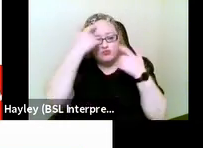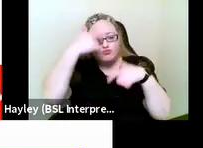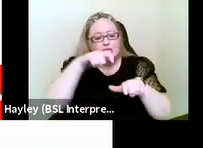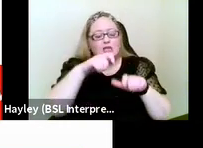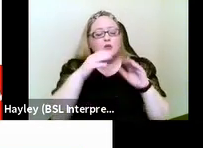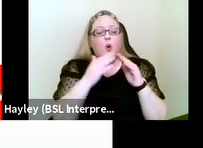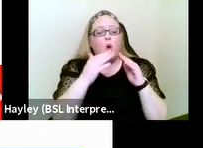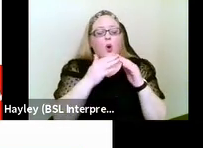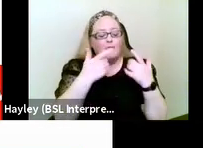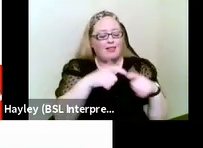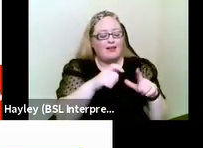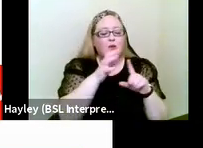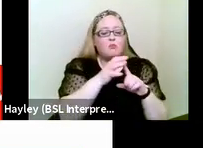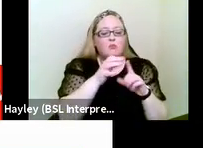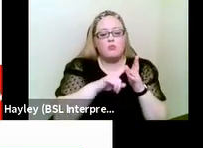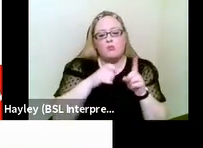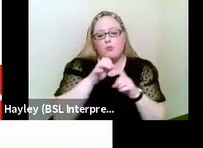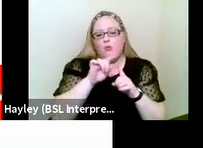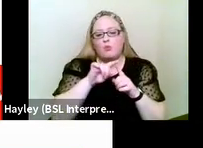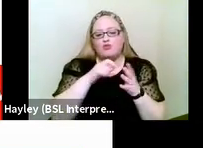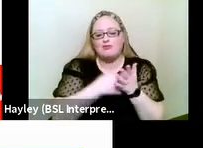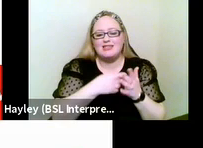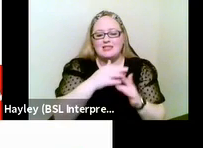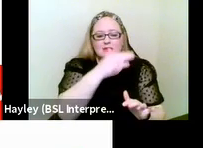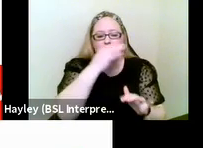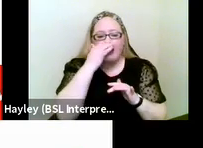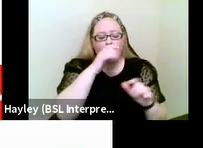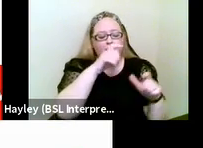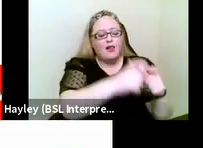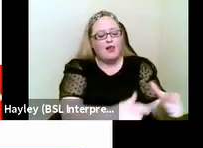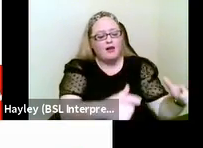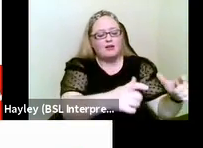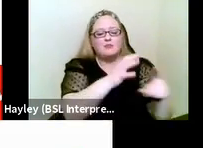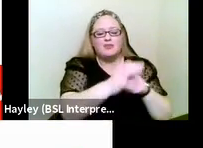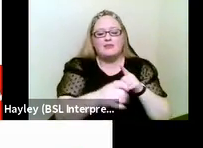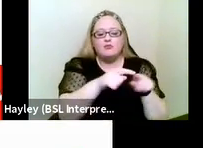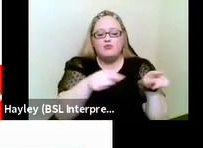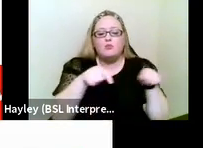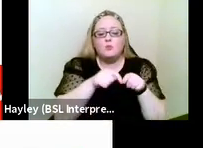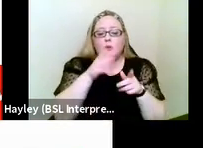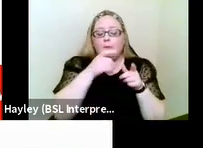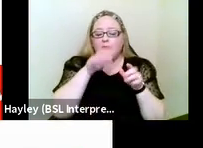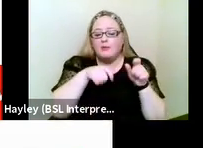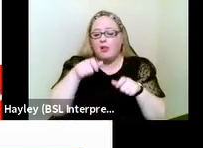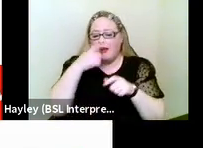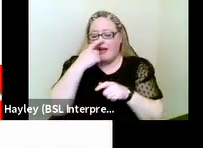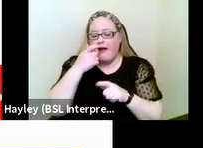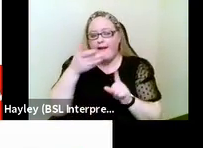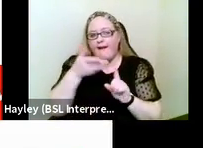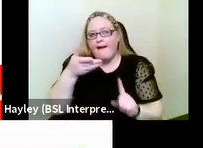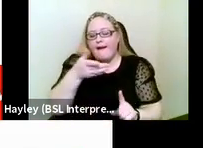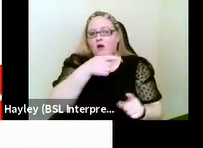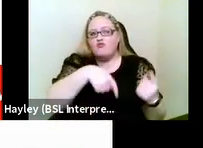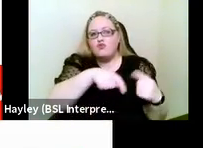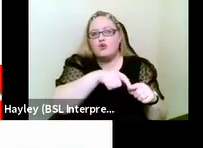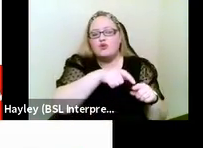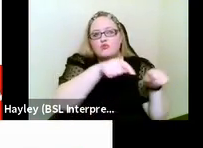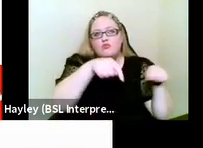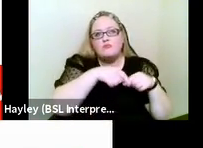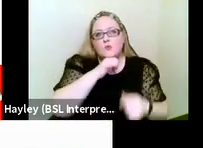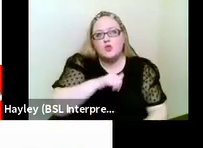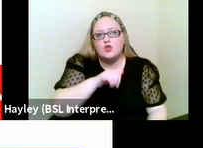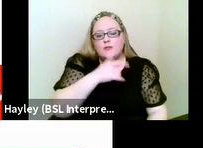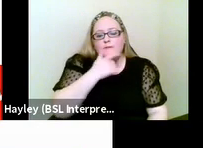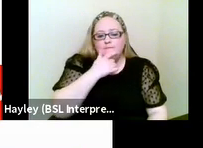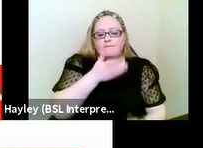so people can locate where they are. There's all sorts of creative things we can do. And there's also some very simple but